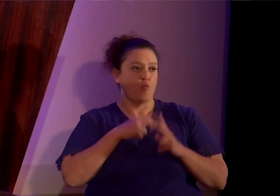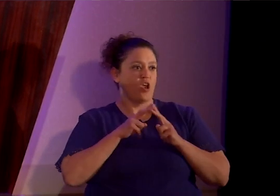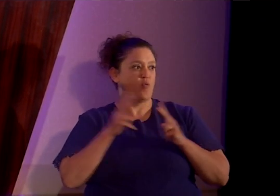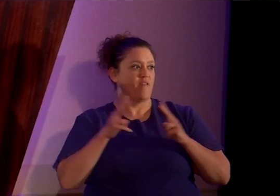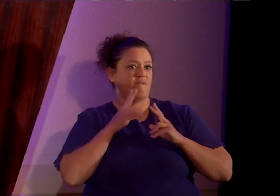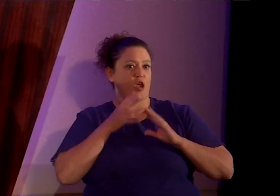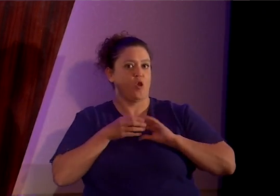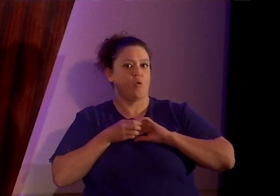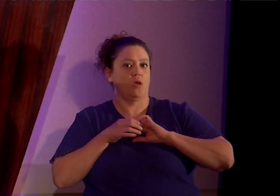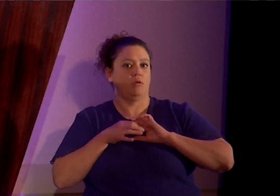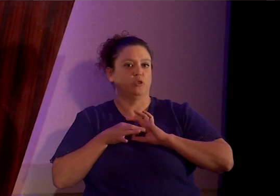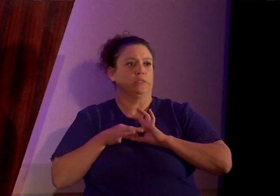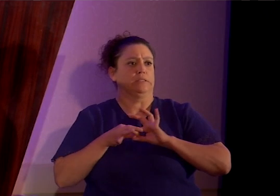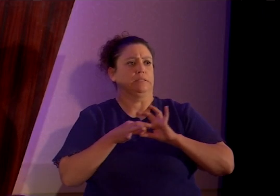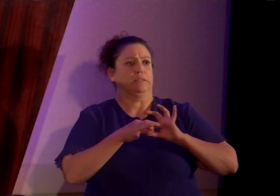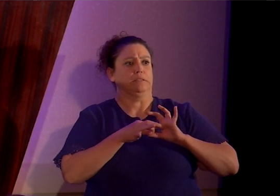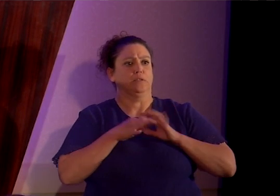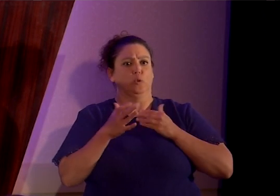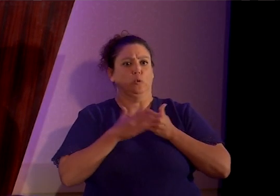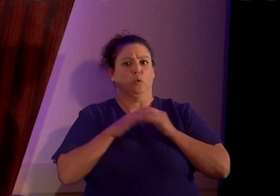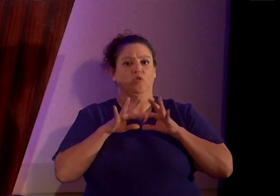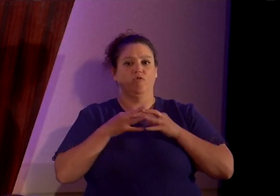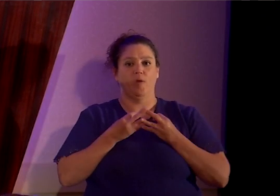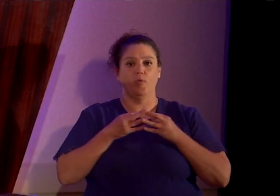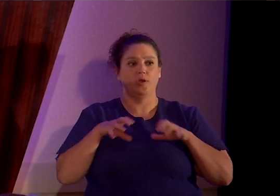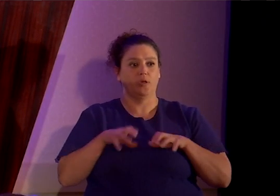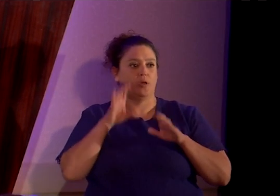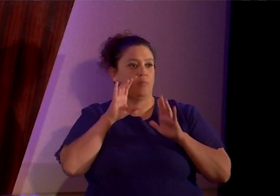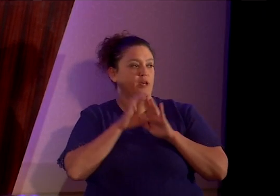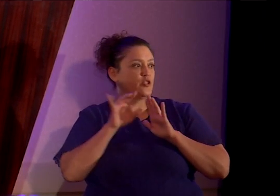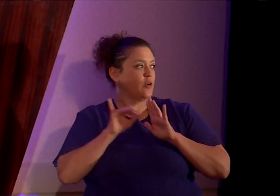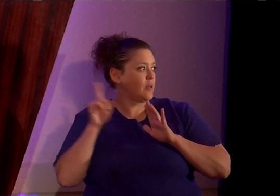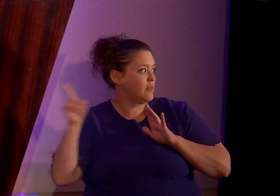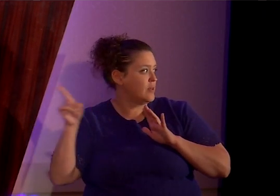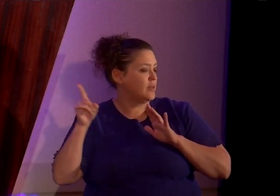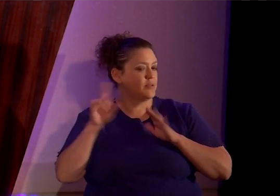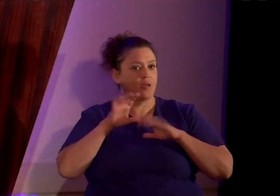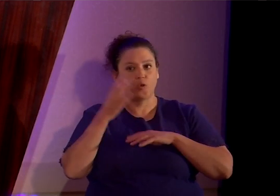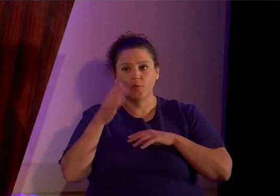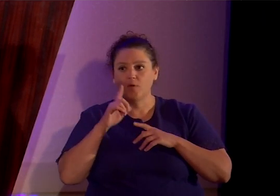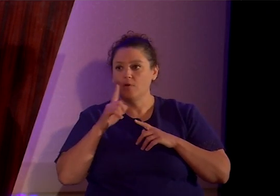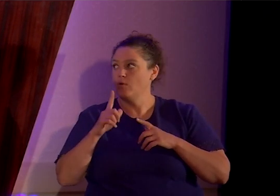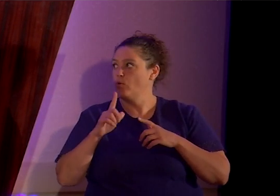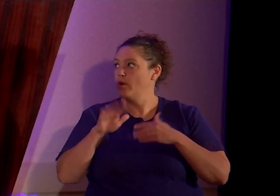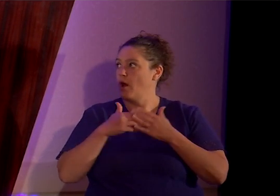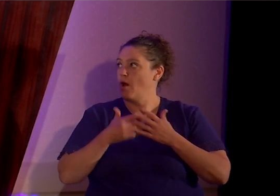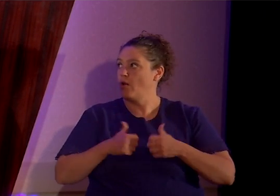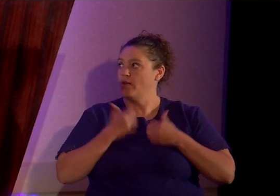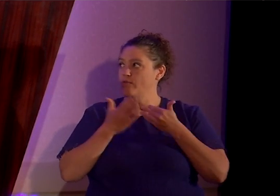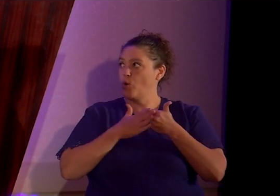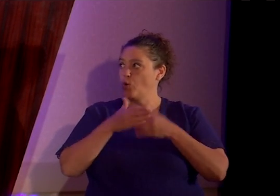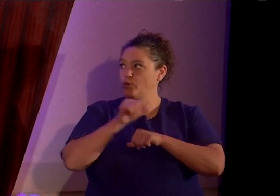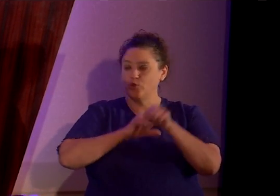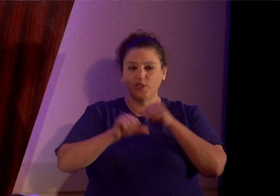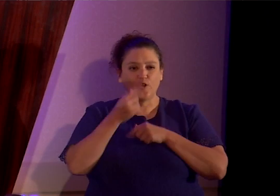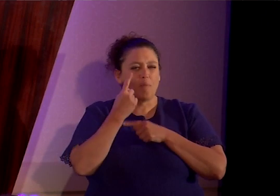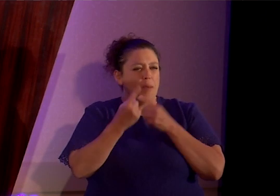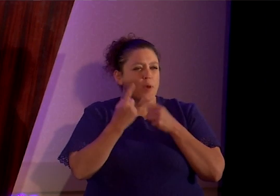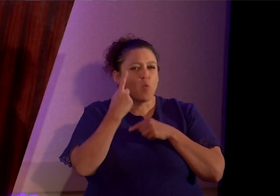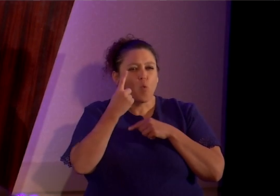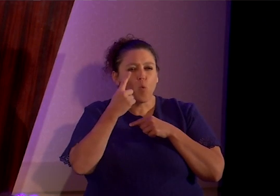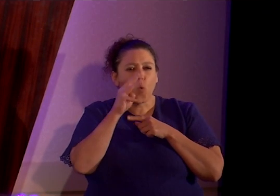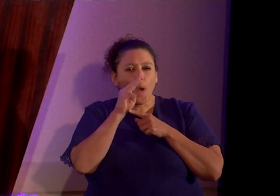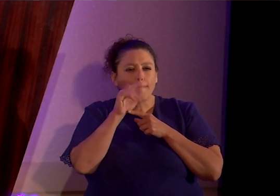-knit. You know, we took a picture every Christmas like this. We were together. We lived all within a mile of each other, and we saw each other